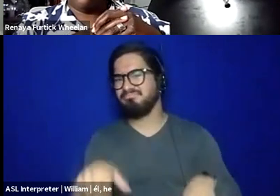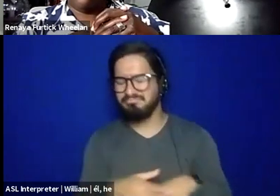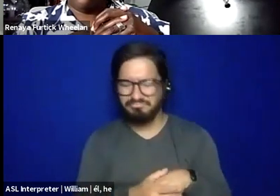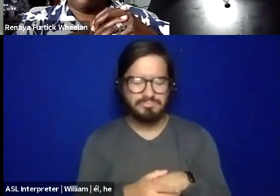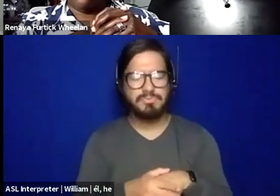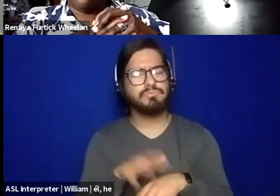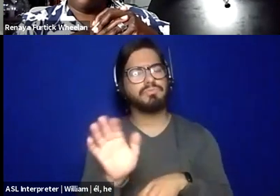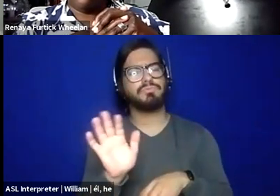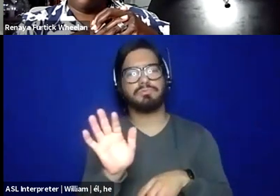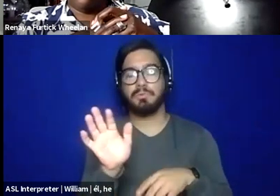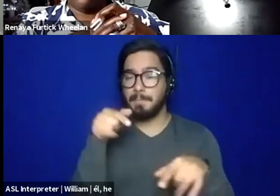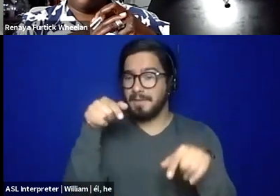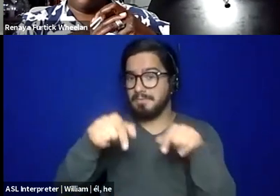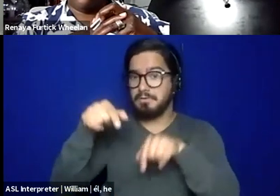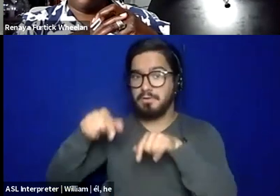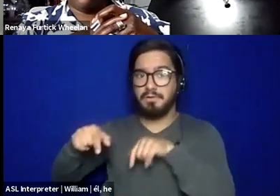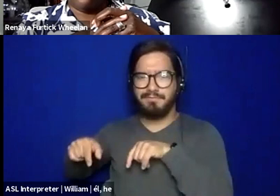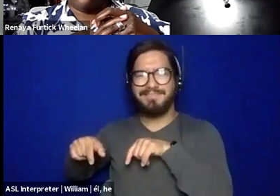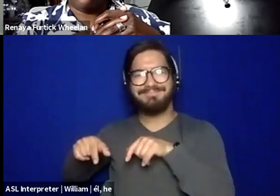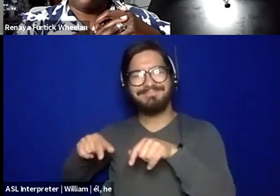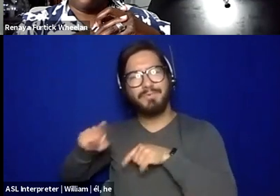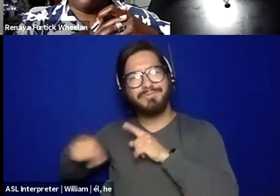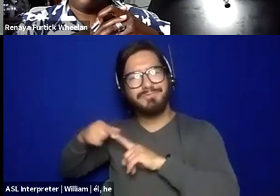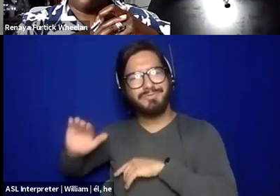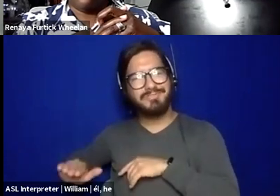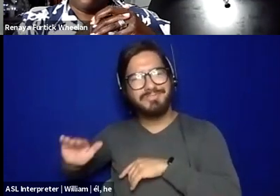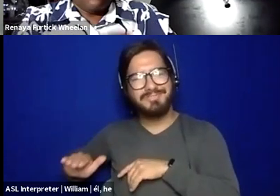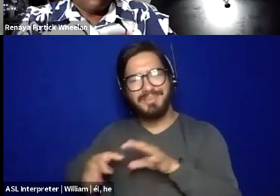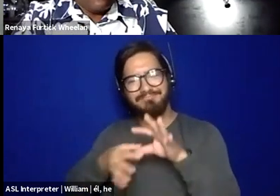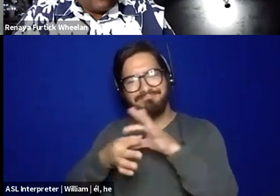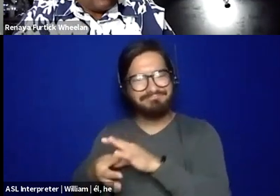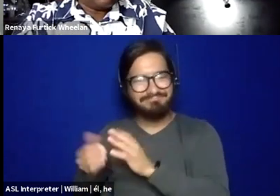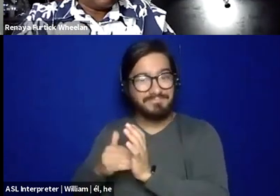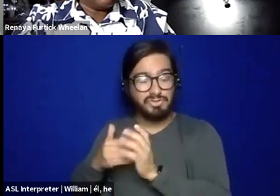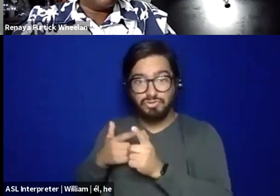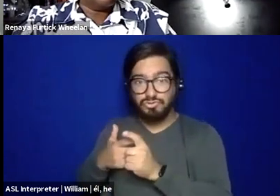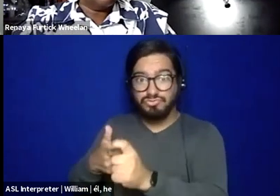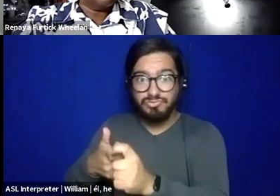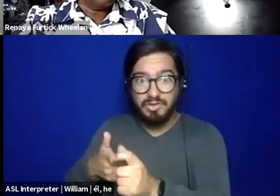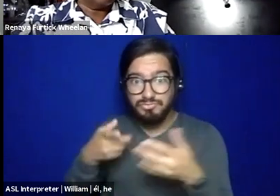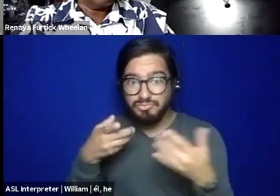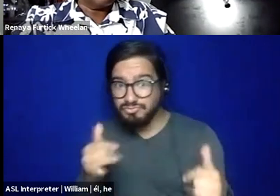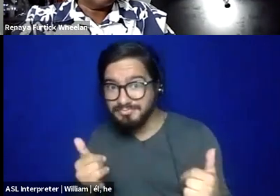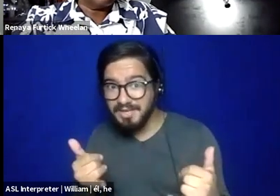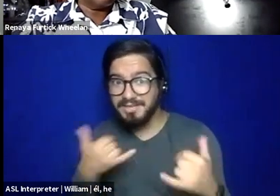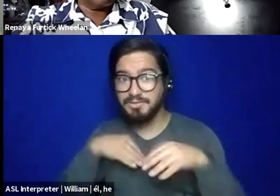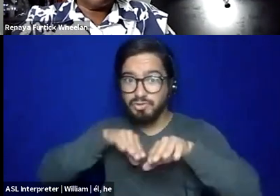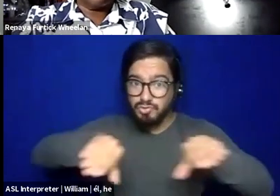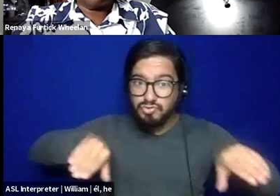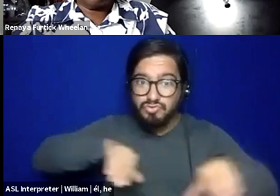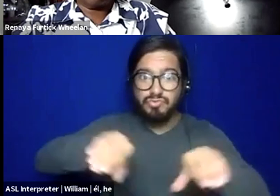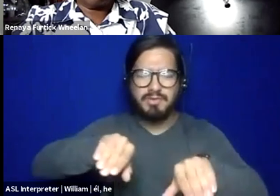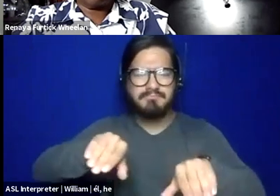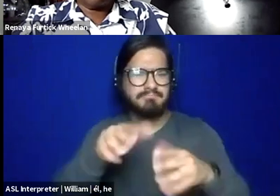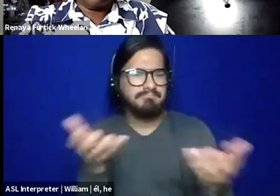to what you did as a child for fun, like, did you run, did you play sports, even if you were not that great at it? Did you swim? Did you like, what